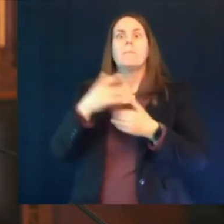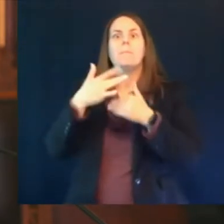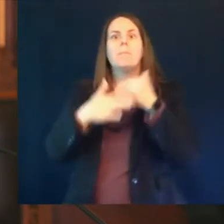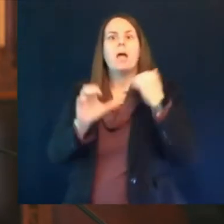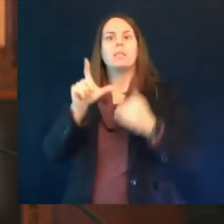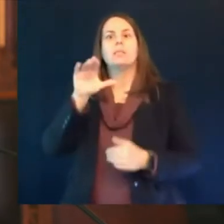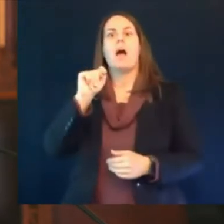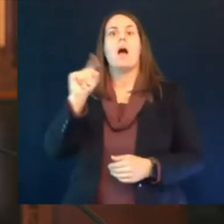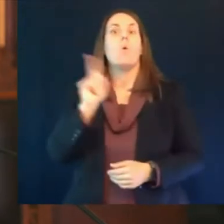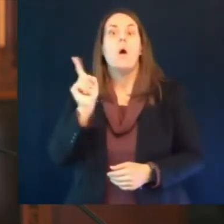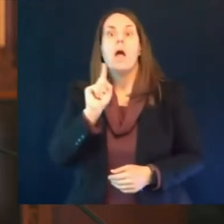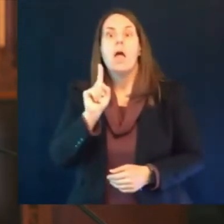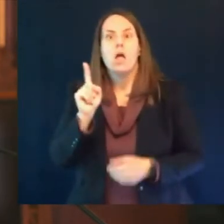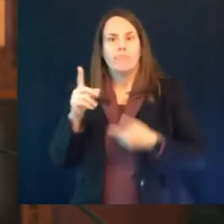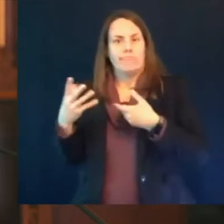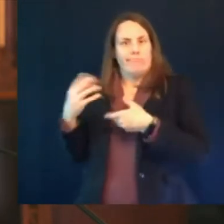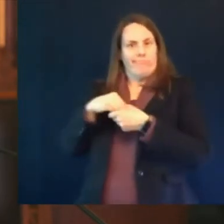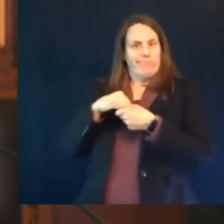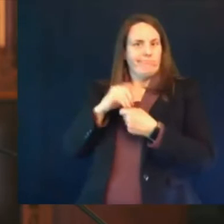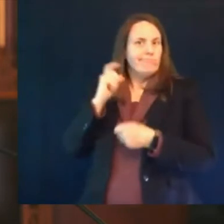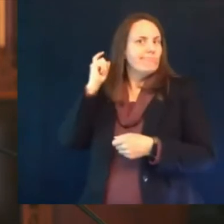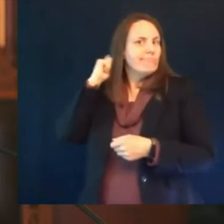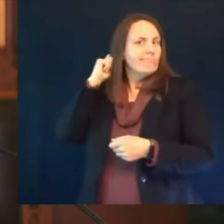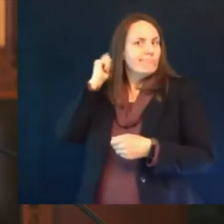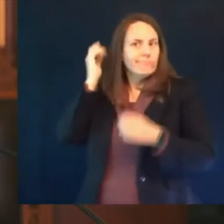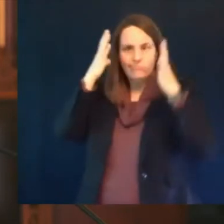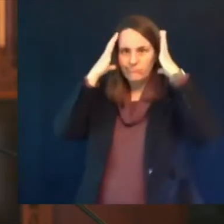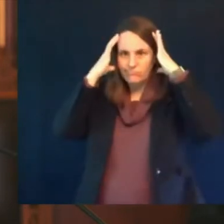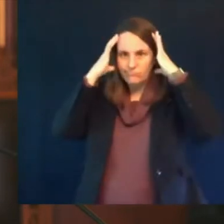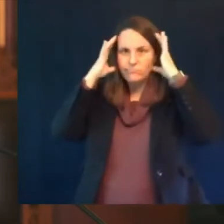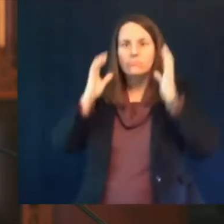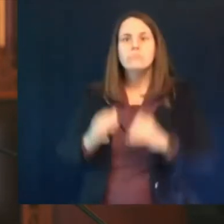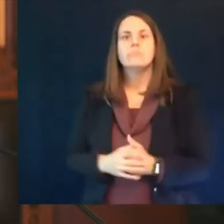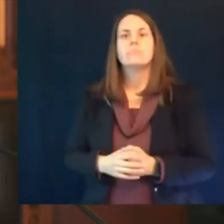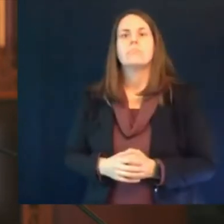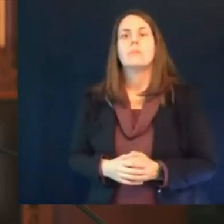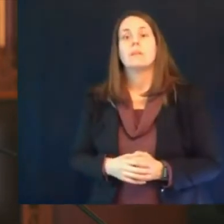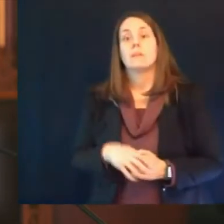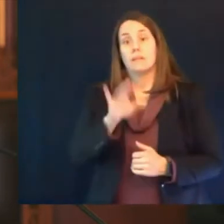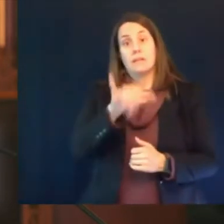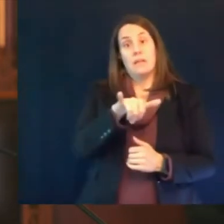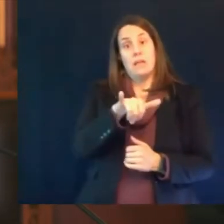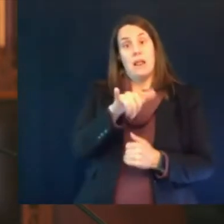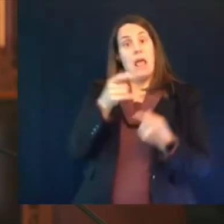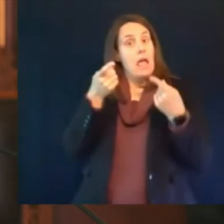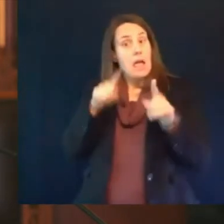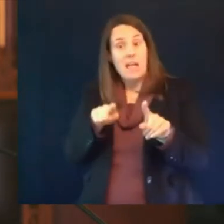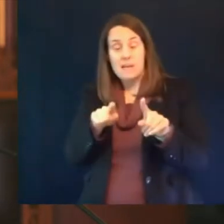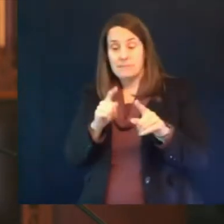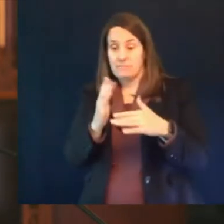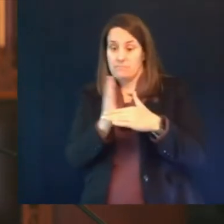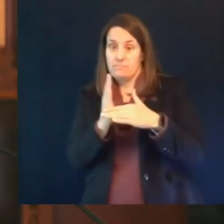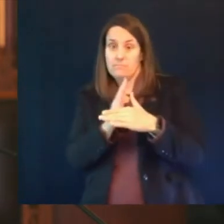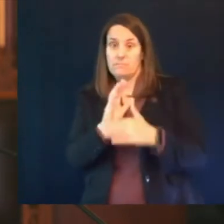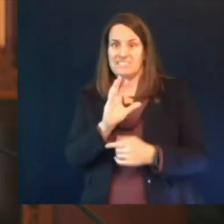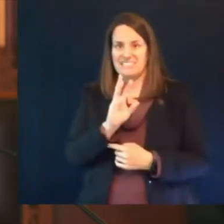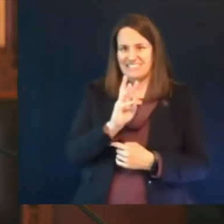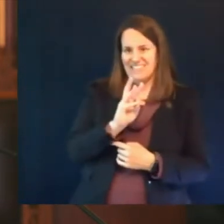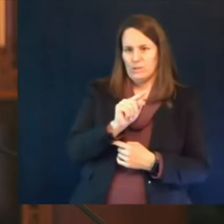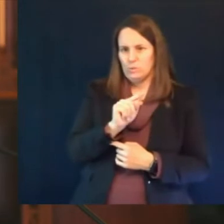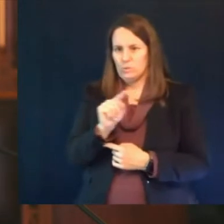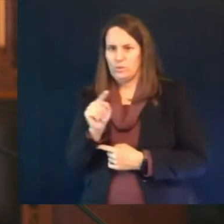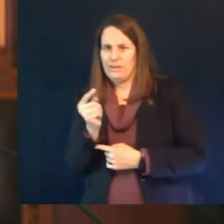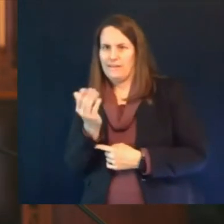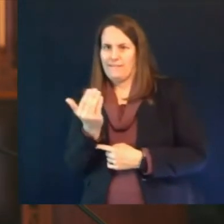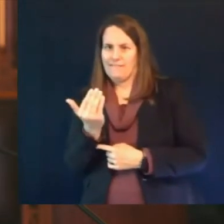somewhere between 6 and 15 days post vaccine is the most common period so if